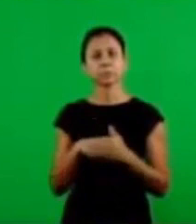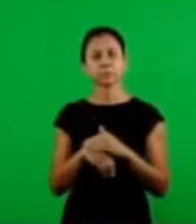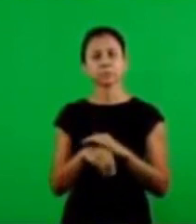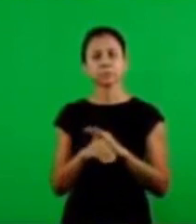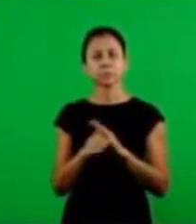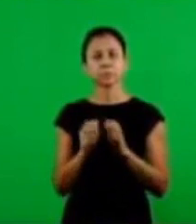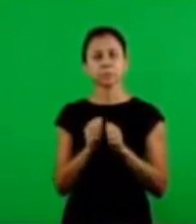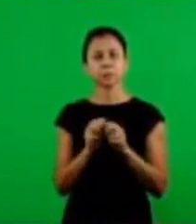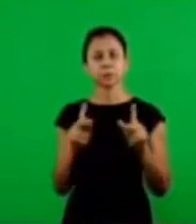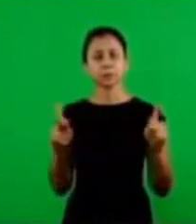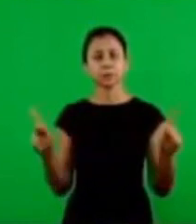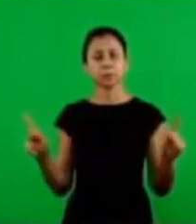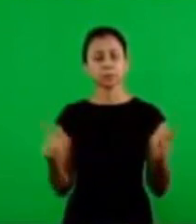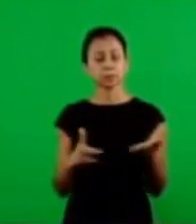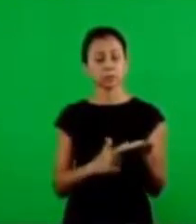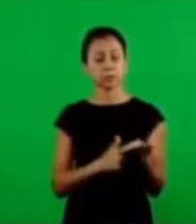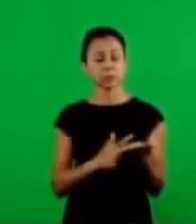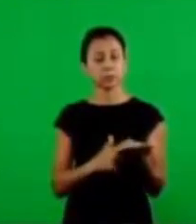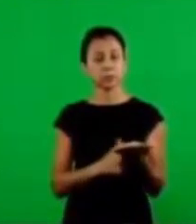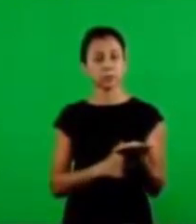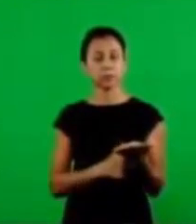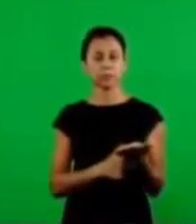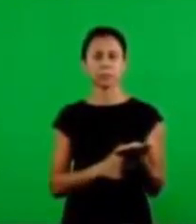inside the book of Revelations because